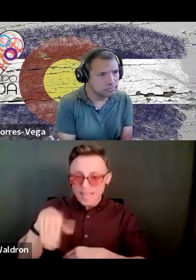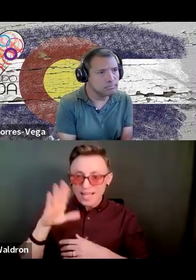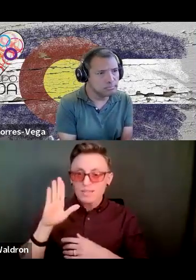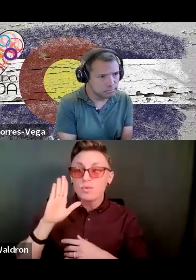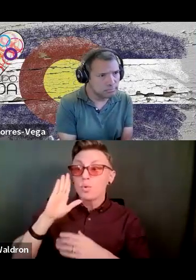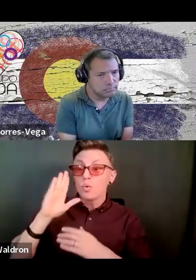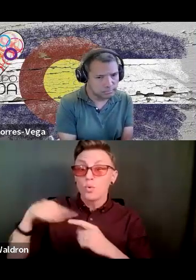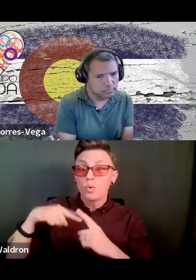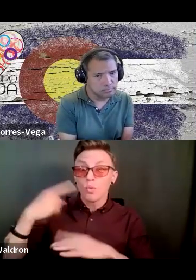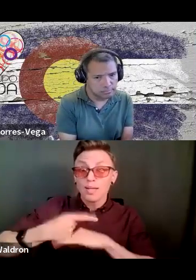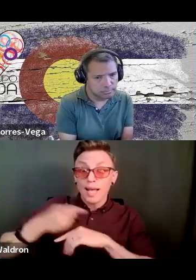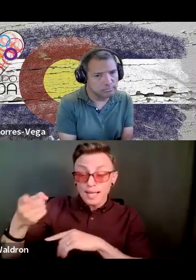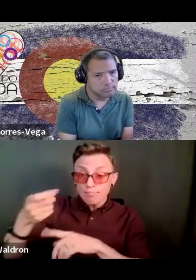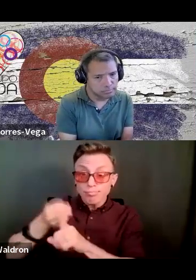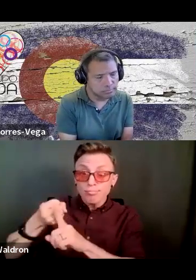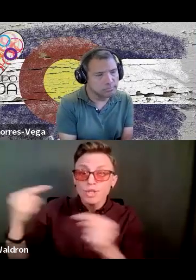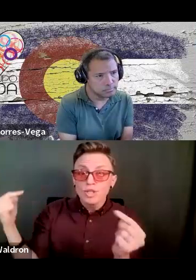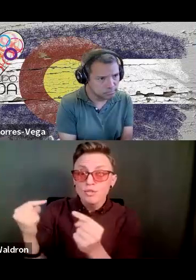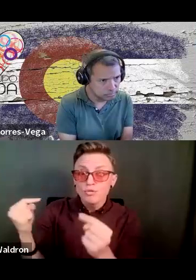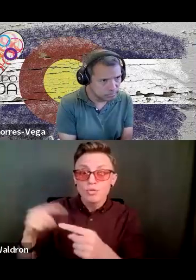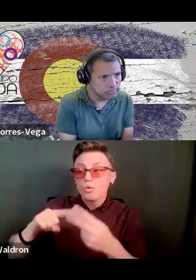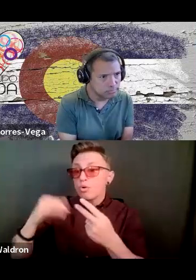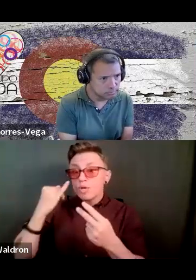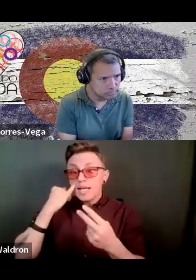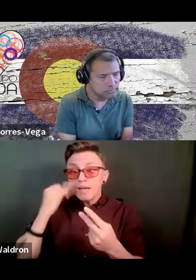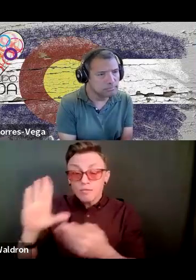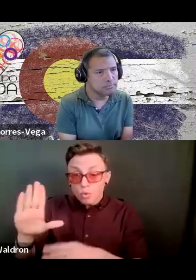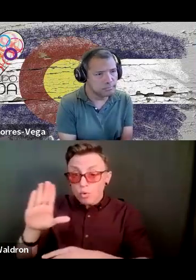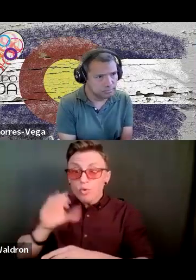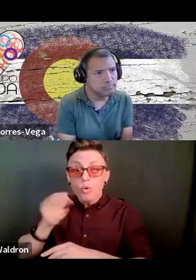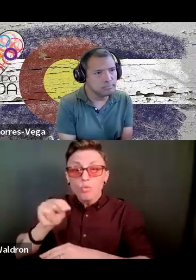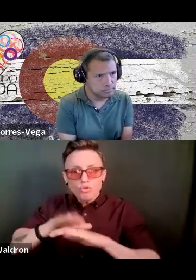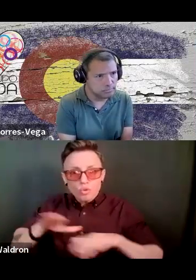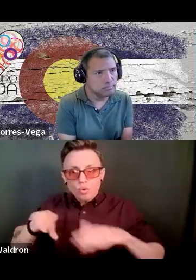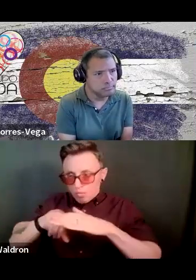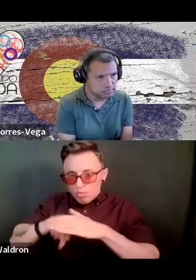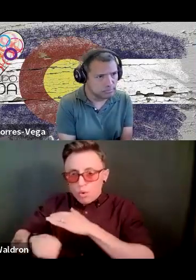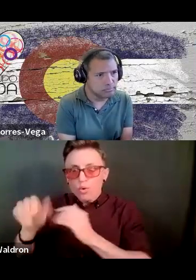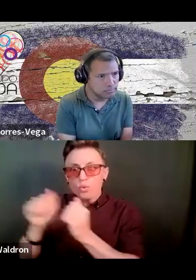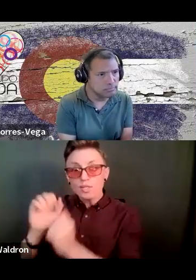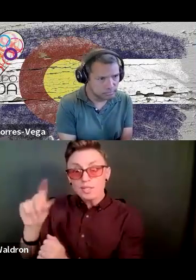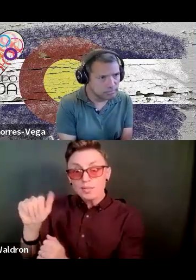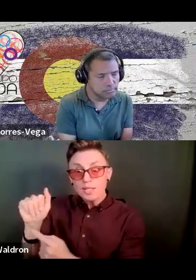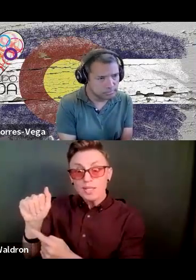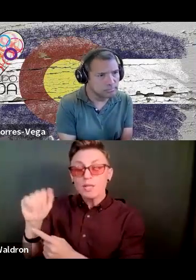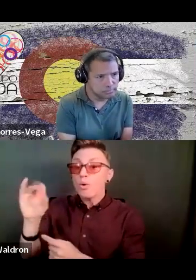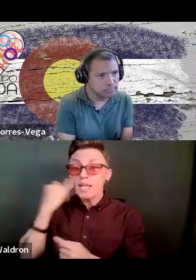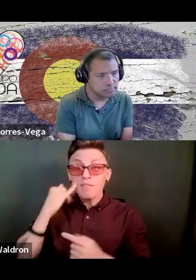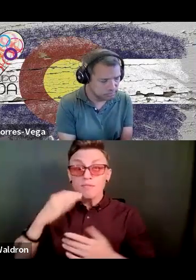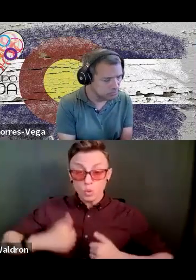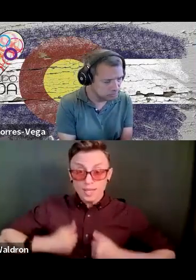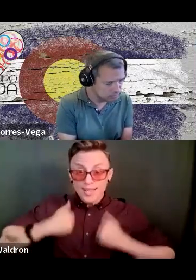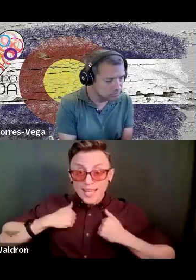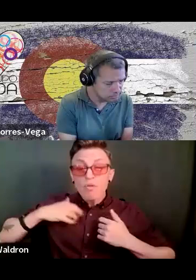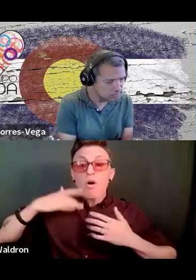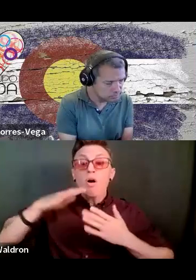when you do get injured, or if and when you do have a child that's born with a disability, or if and when you age long enough and have mobility